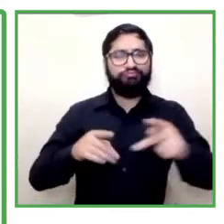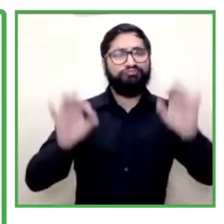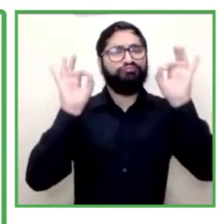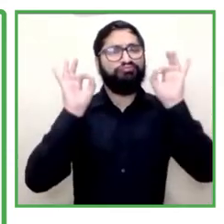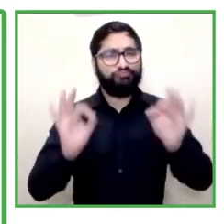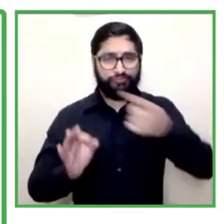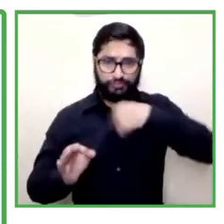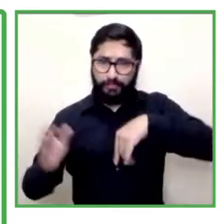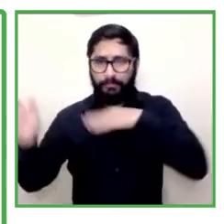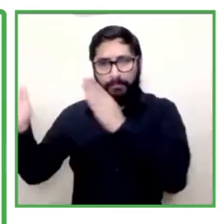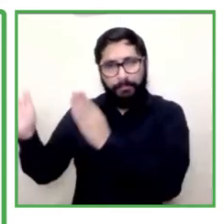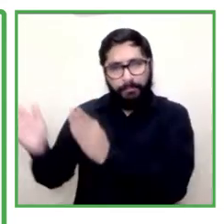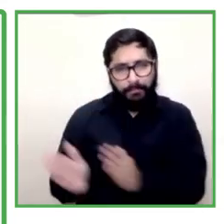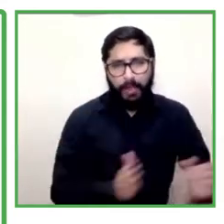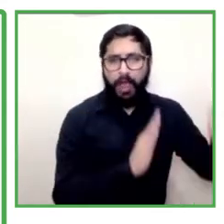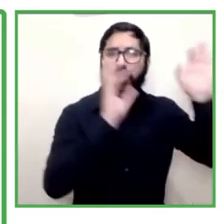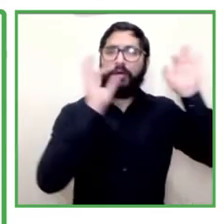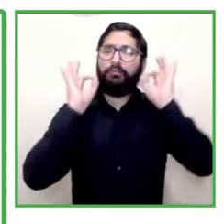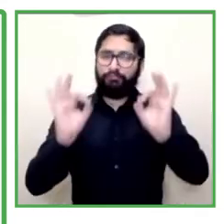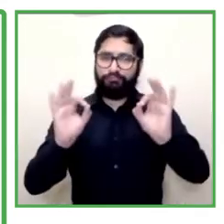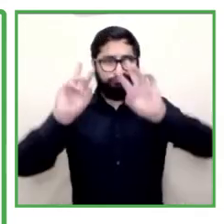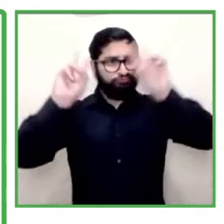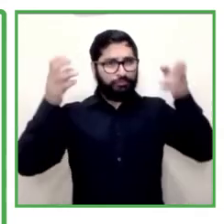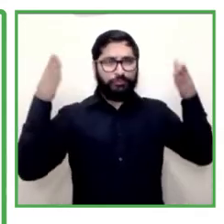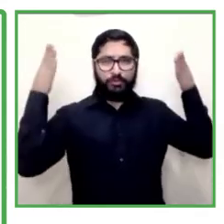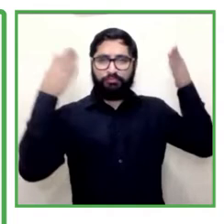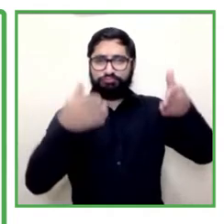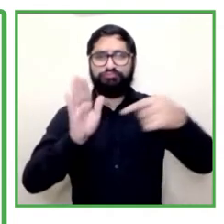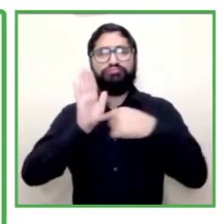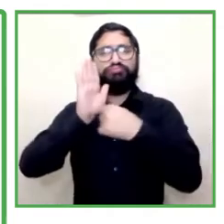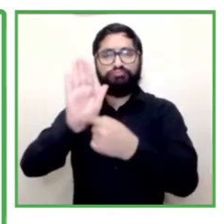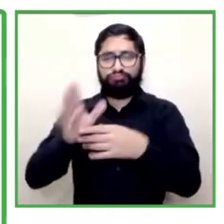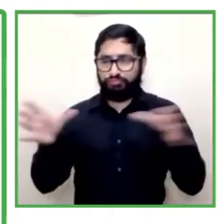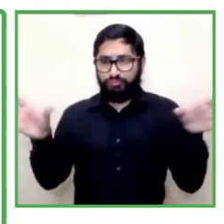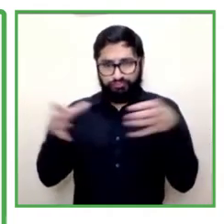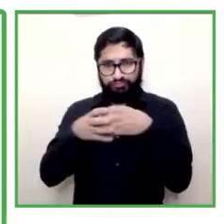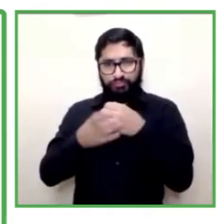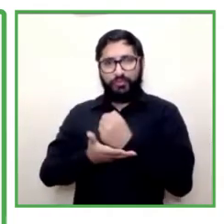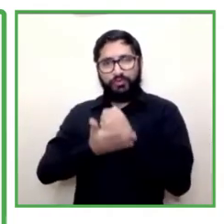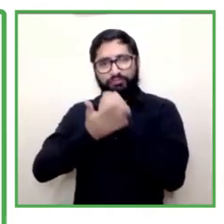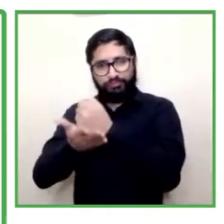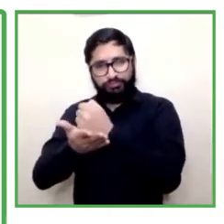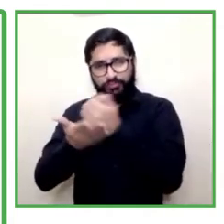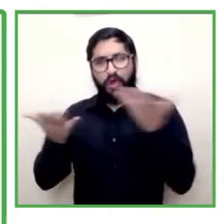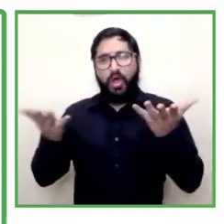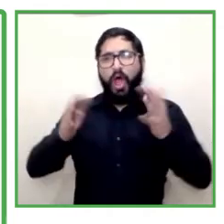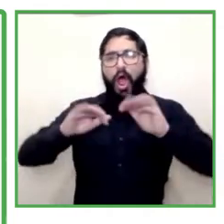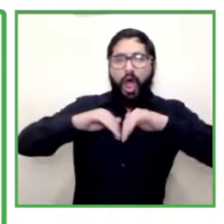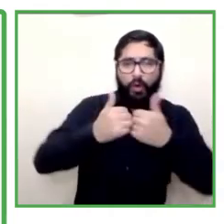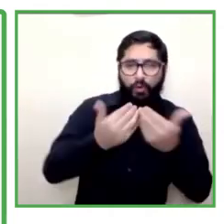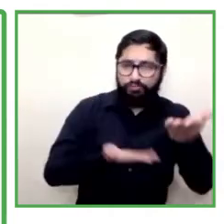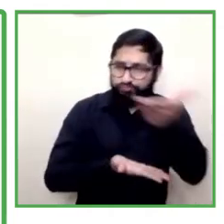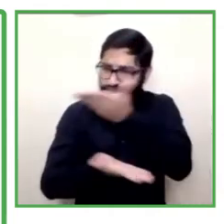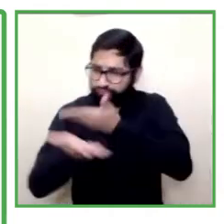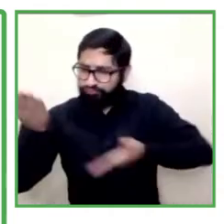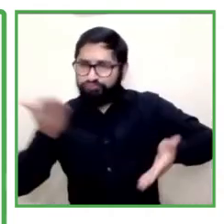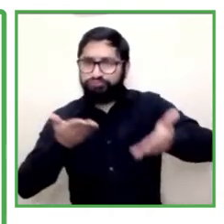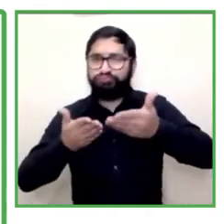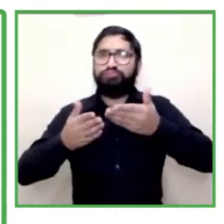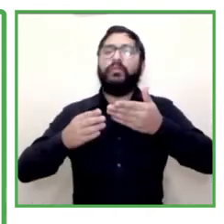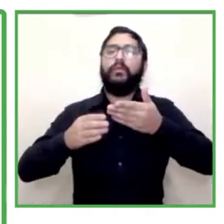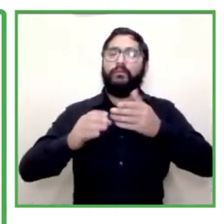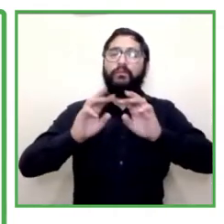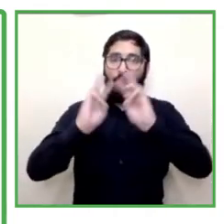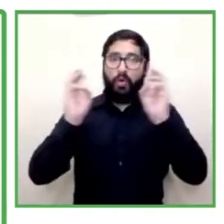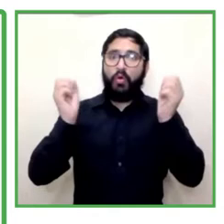we chose this concept of cooperative and this has to do with principles that have to do with international cooperativism